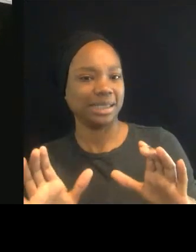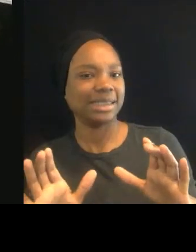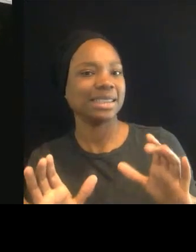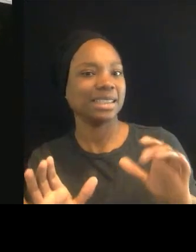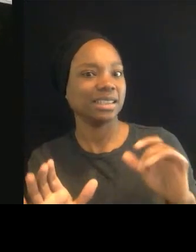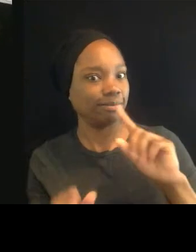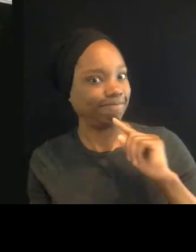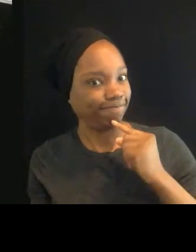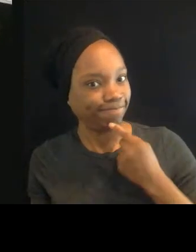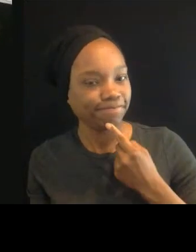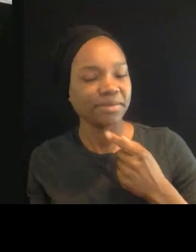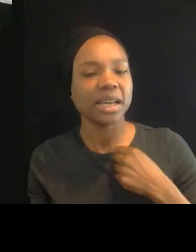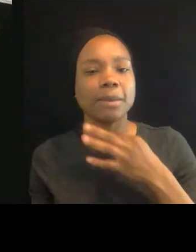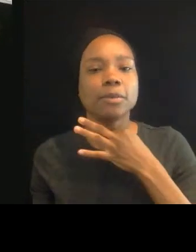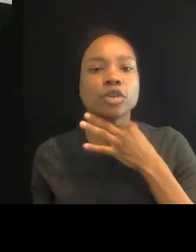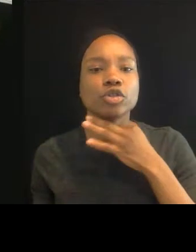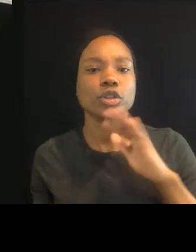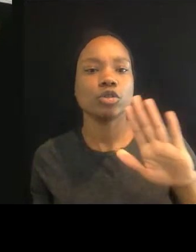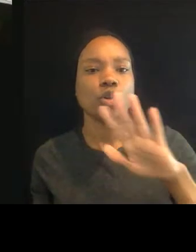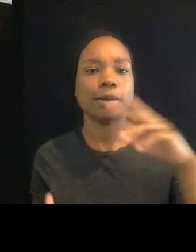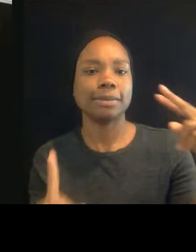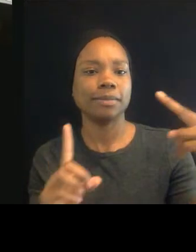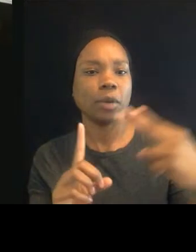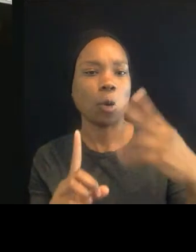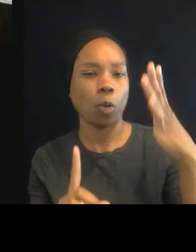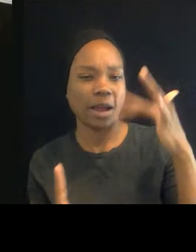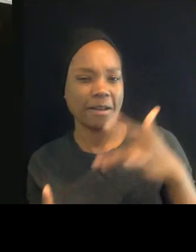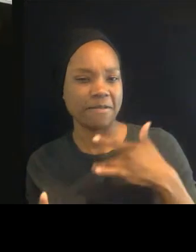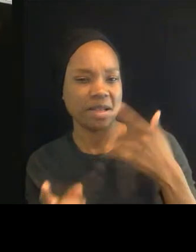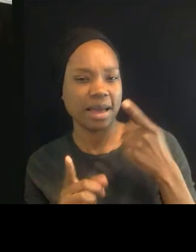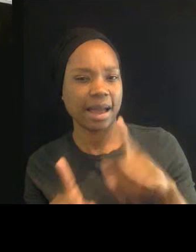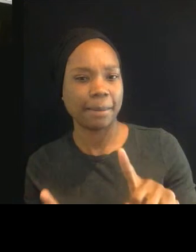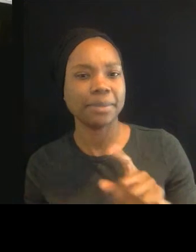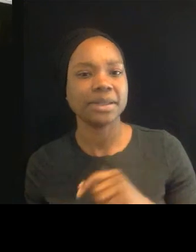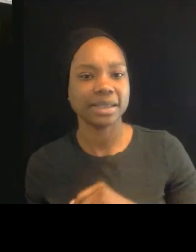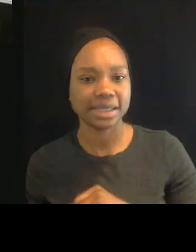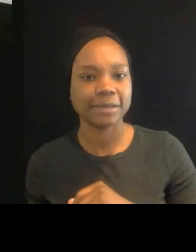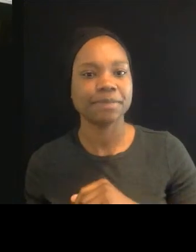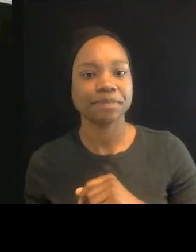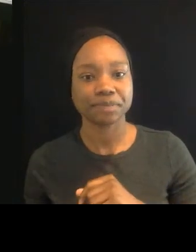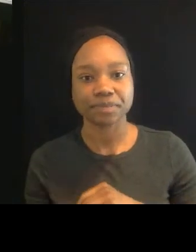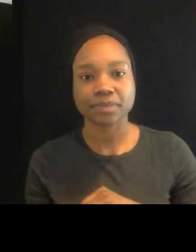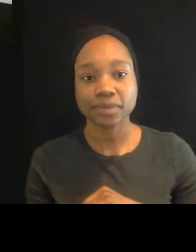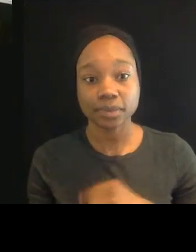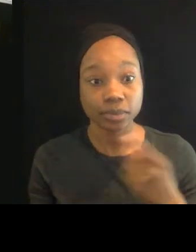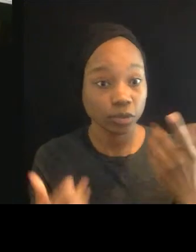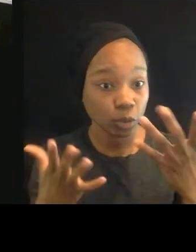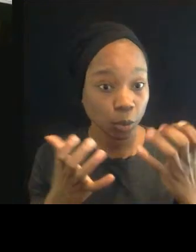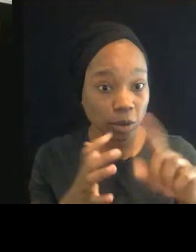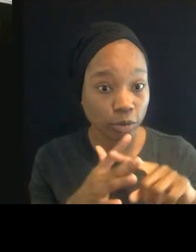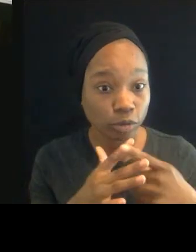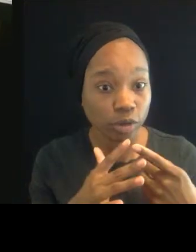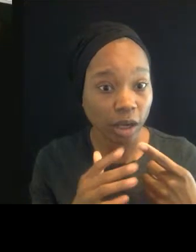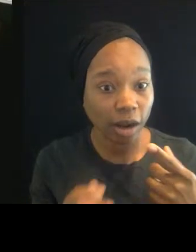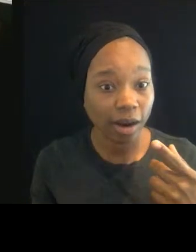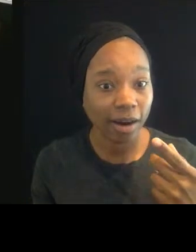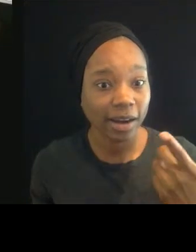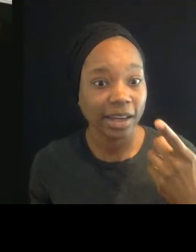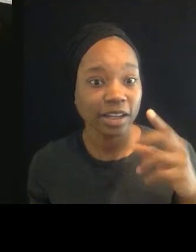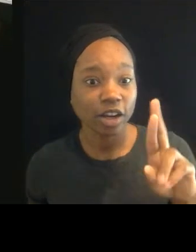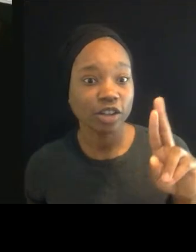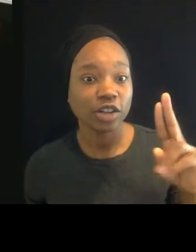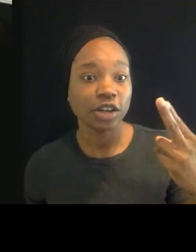your take on, you know, why you think that is. I see maybe, maybe, I don't know, Dr. Harrison, do you want to start? Like, why is there that? I mean, we even see now,